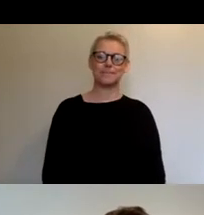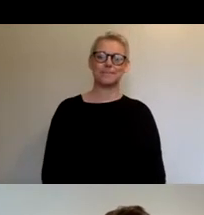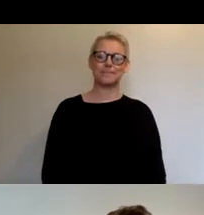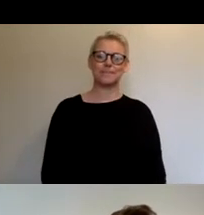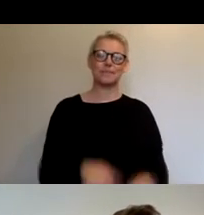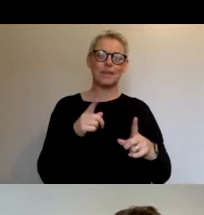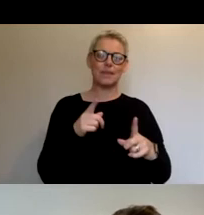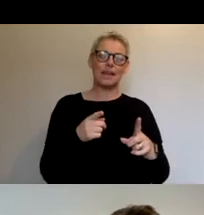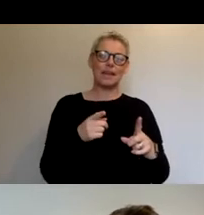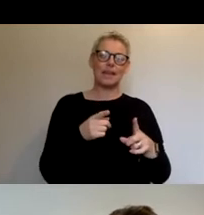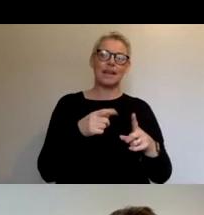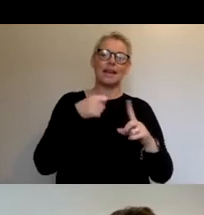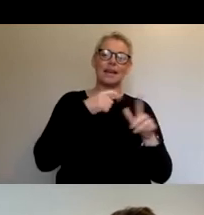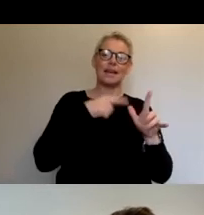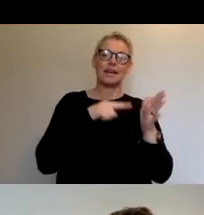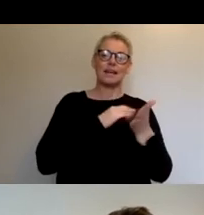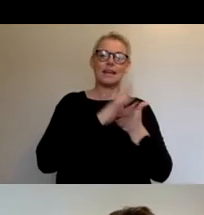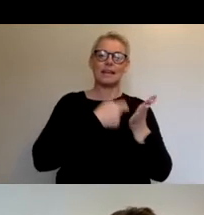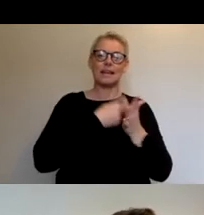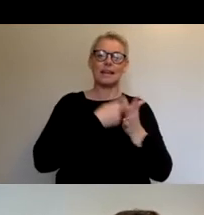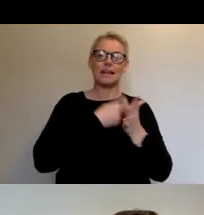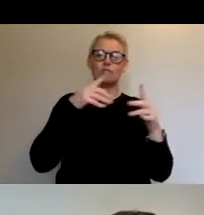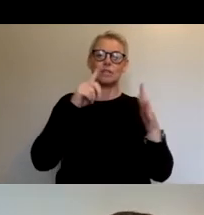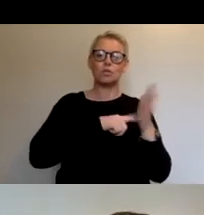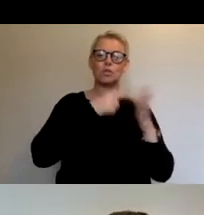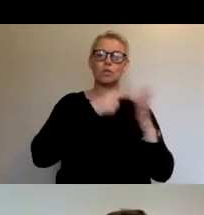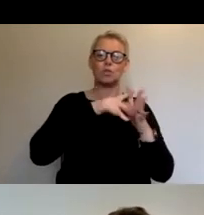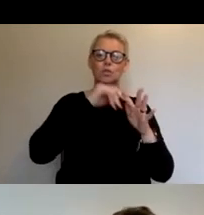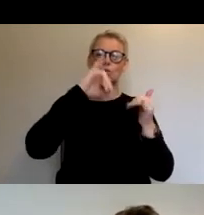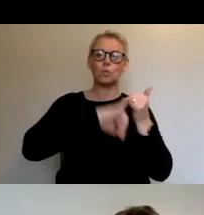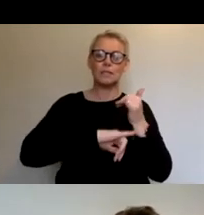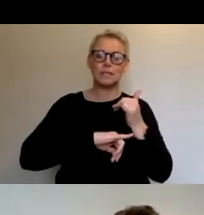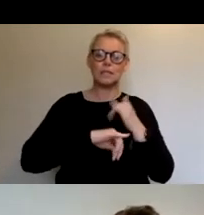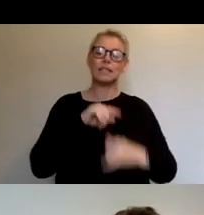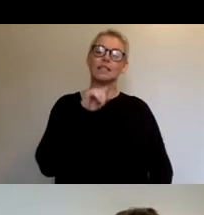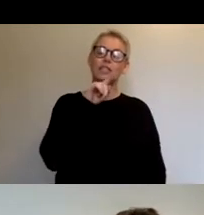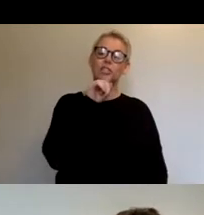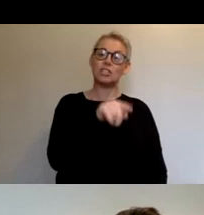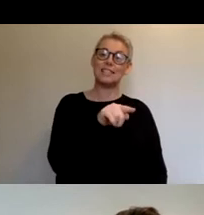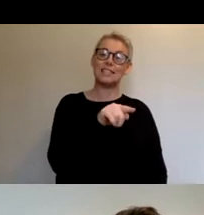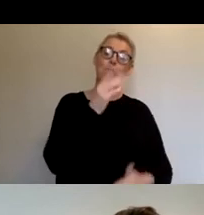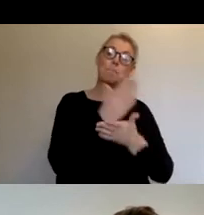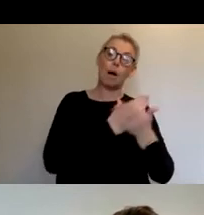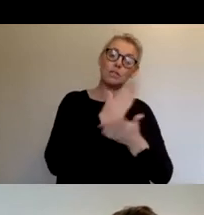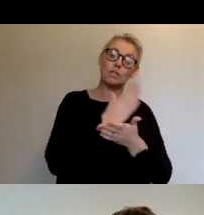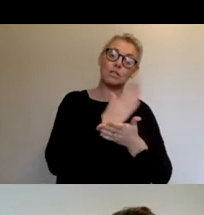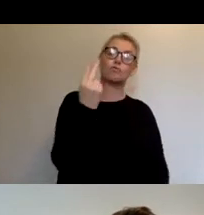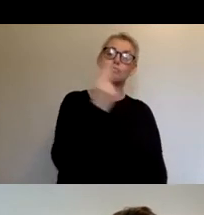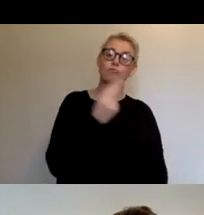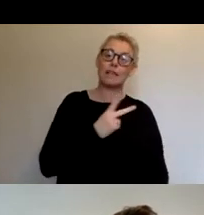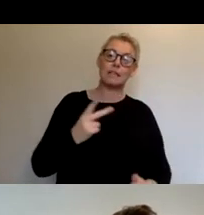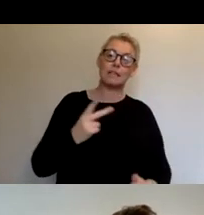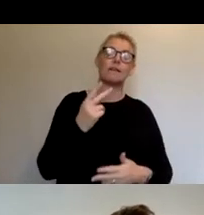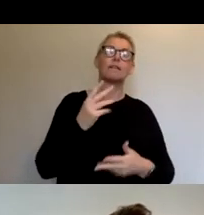curator of the Bristol Arts Channel, which is an award winning creative consultant and digital producer. And as a creative lead, she designed